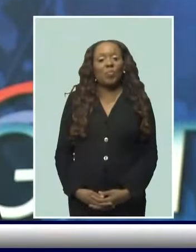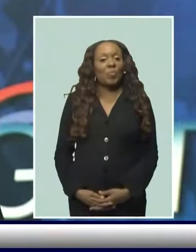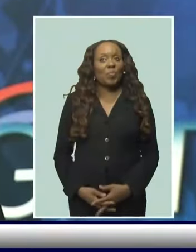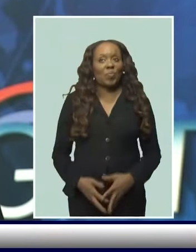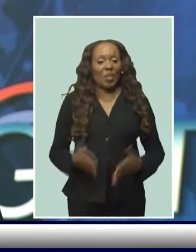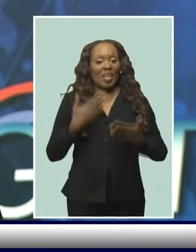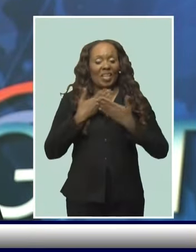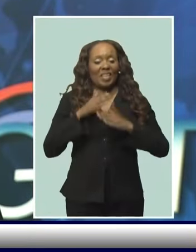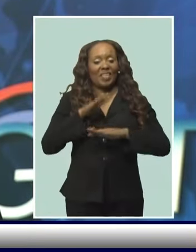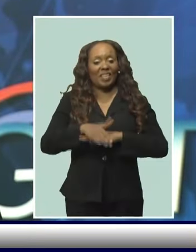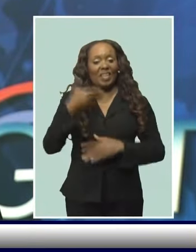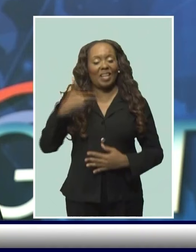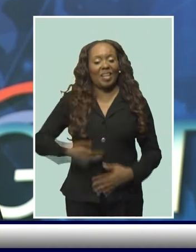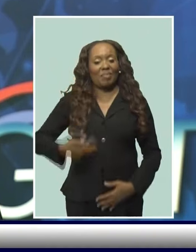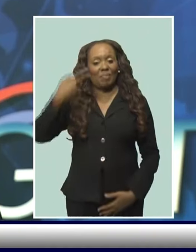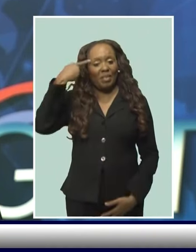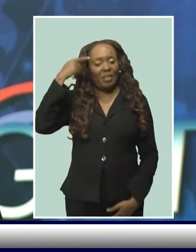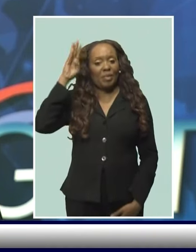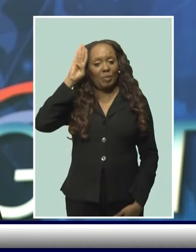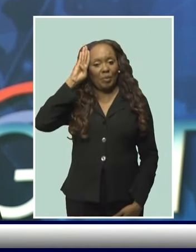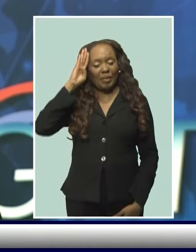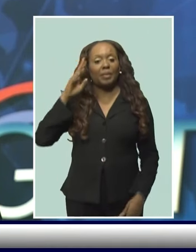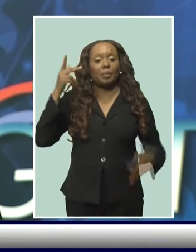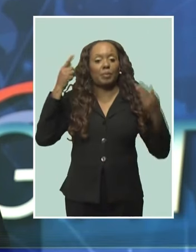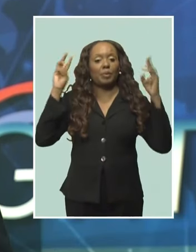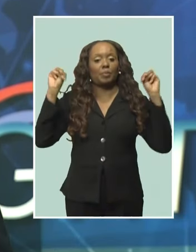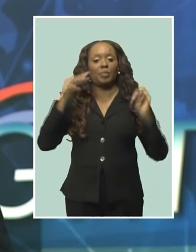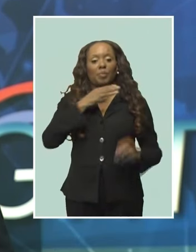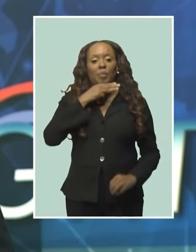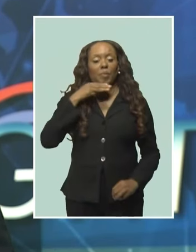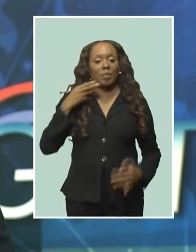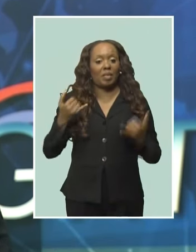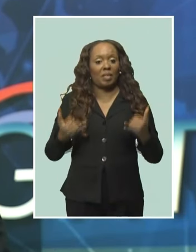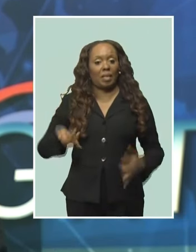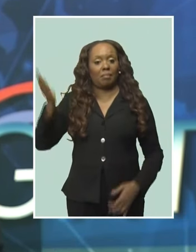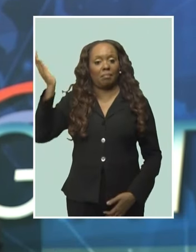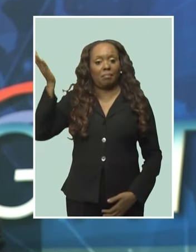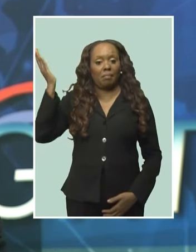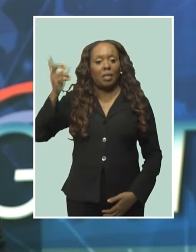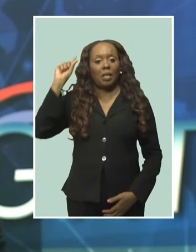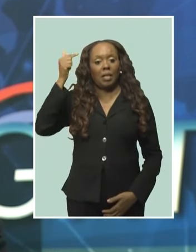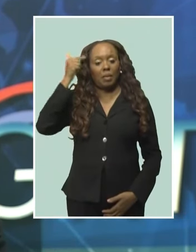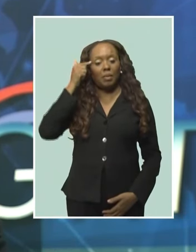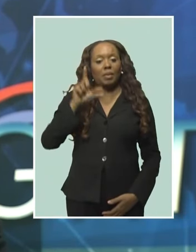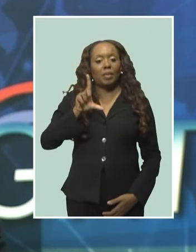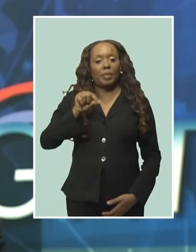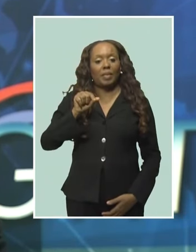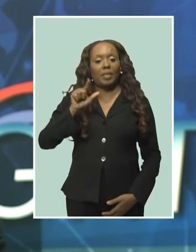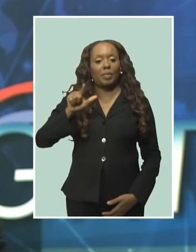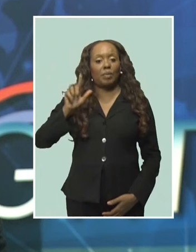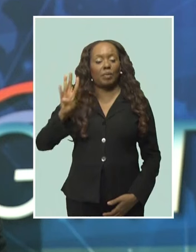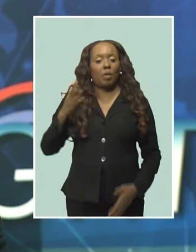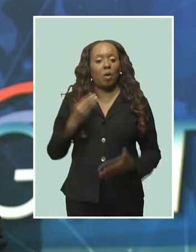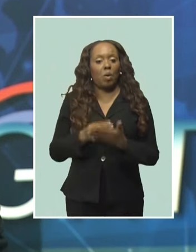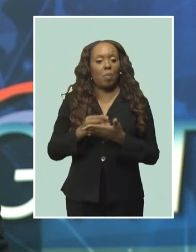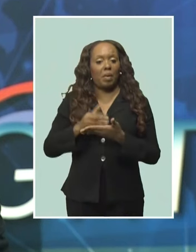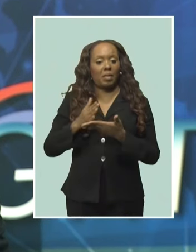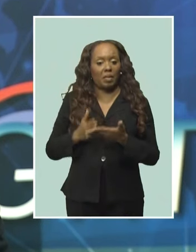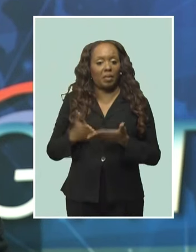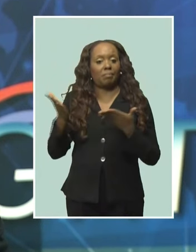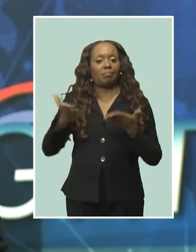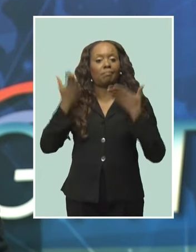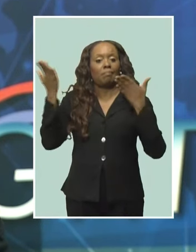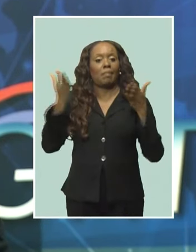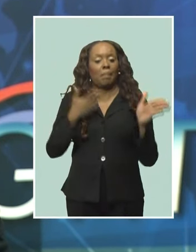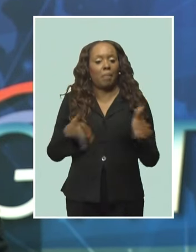Good evening, I'm Pearson Bowen. Prime Minister Mia Amal Motley today presented her government's 2024 budget, outlining